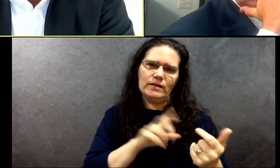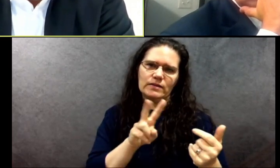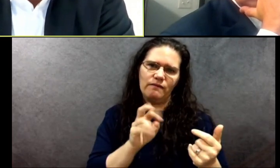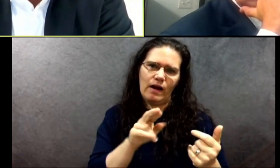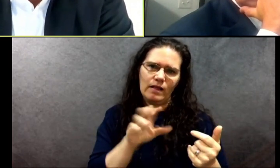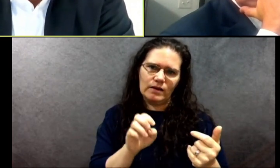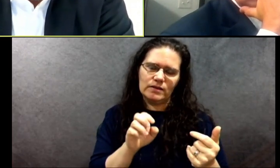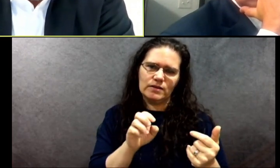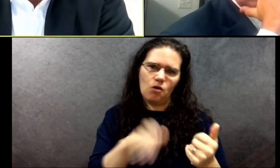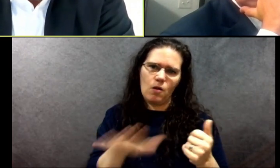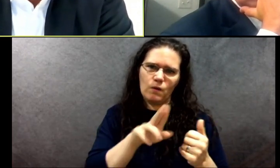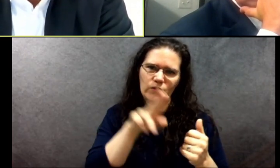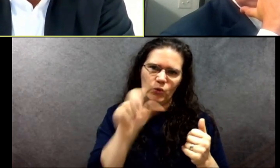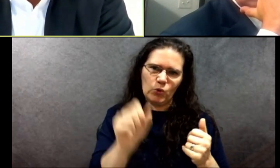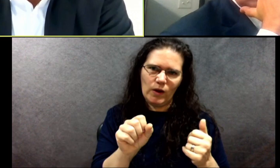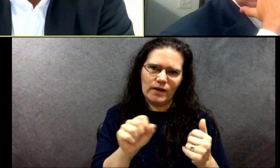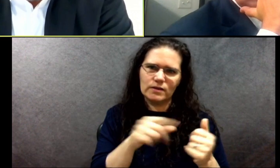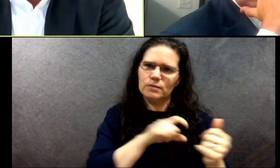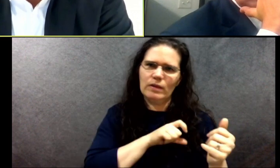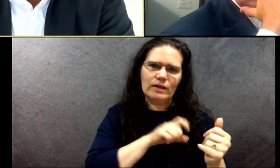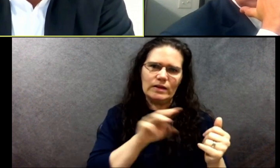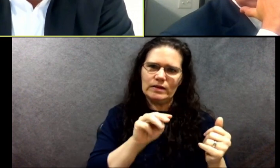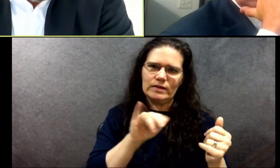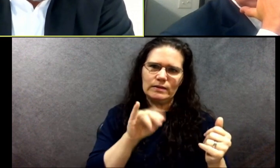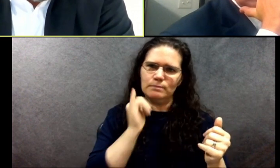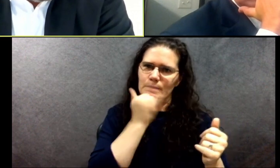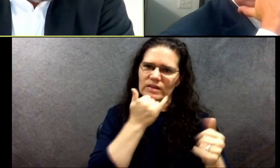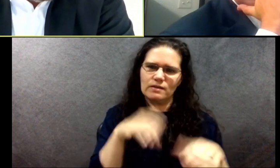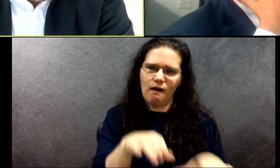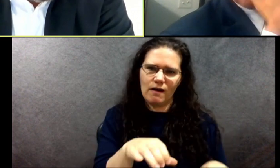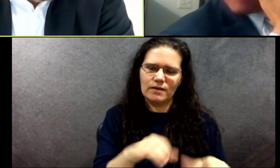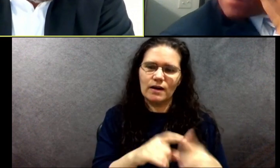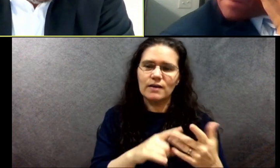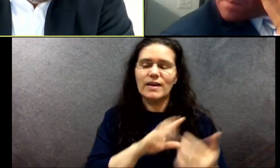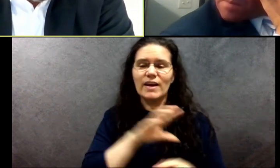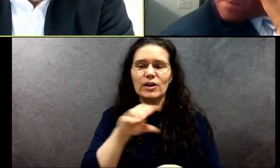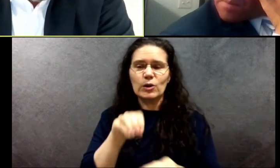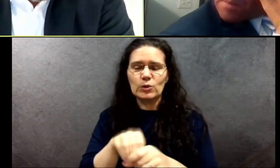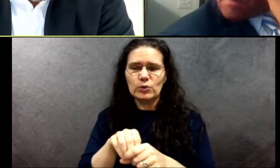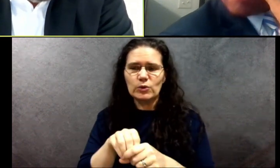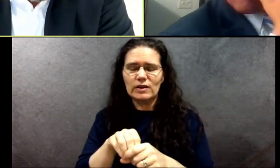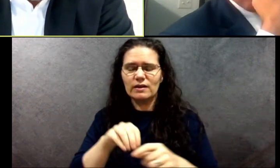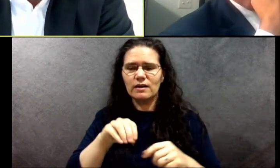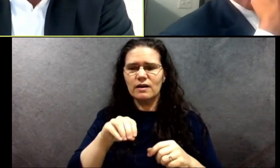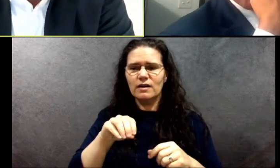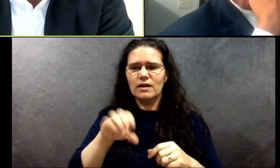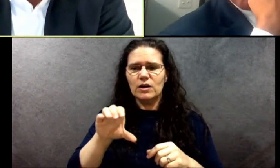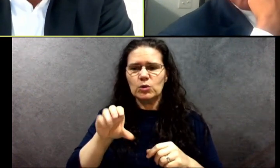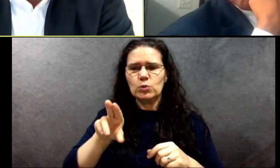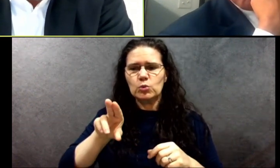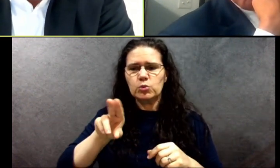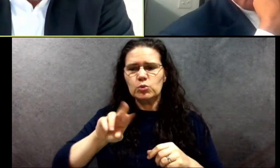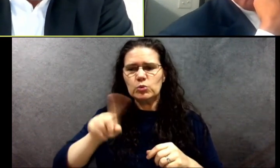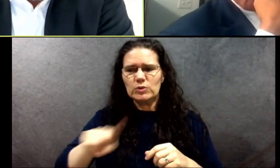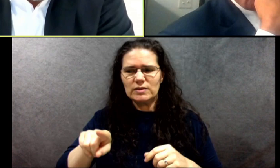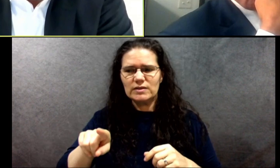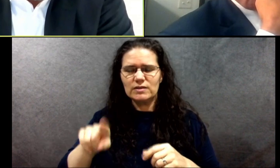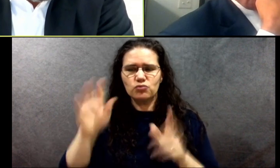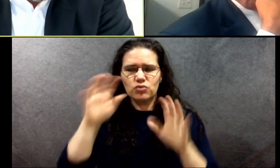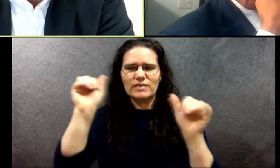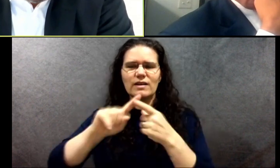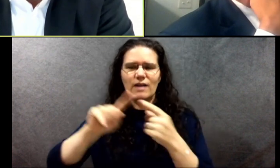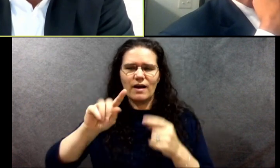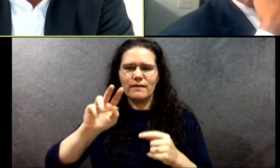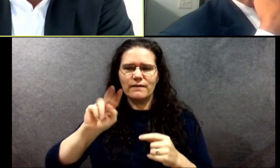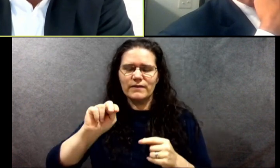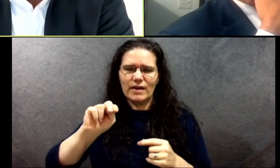um, and including, uh, Zane Crude, who's the president of NAACP is on the call. There is a belief when we think about